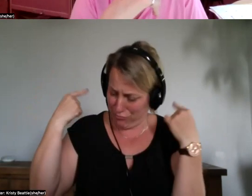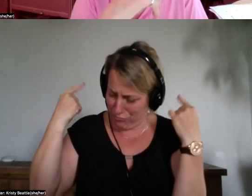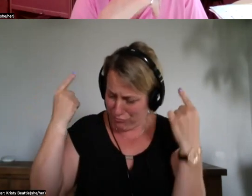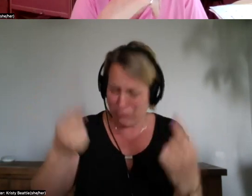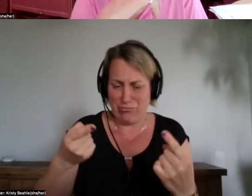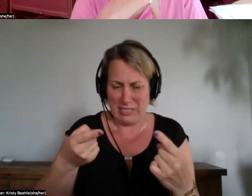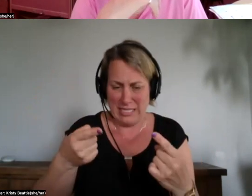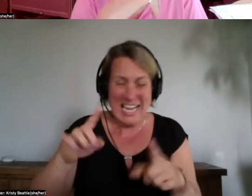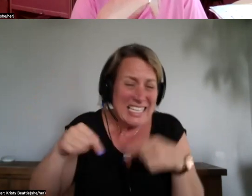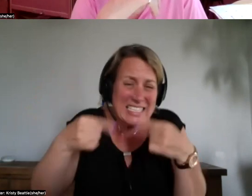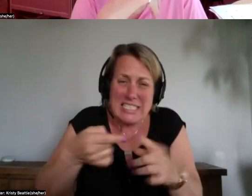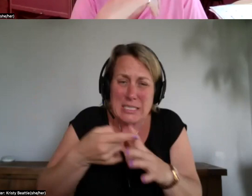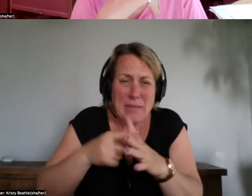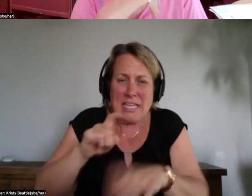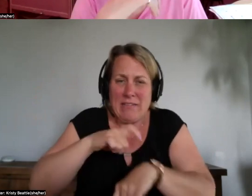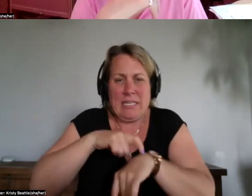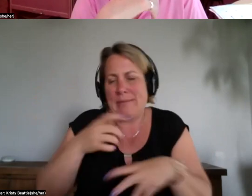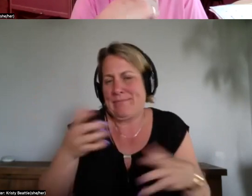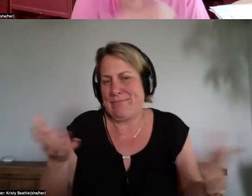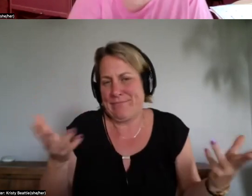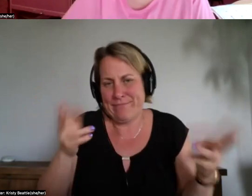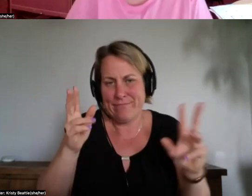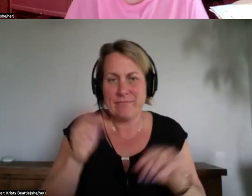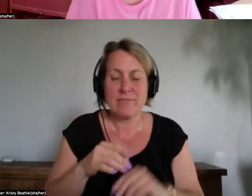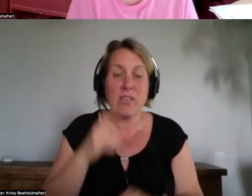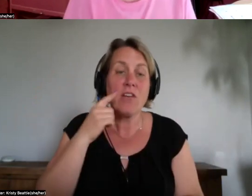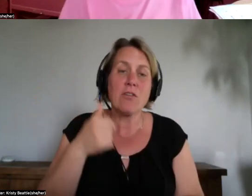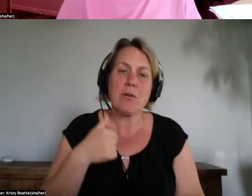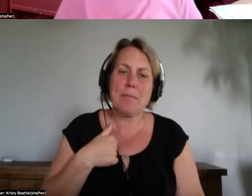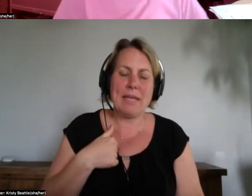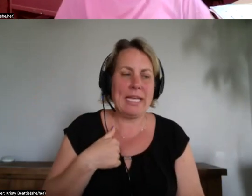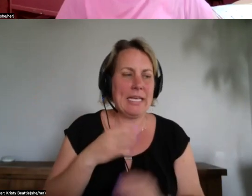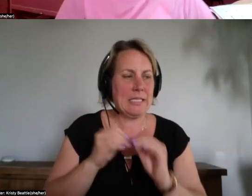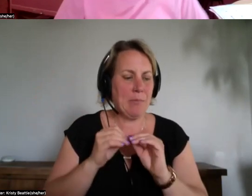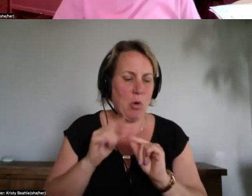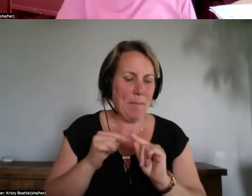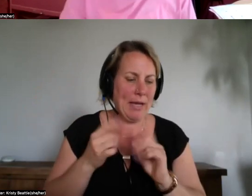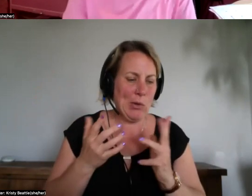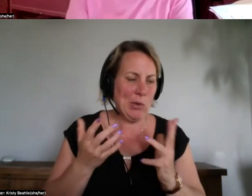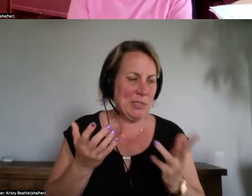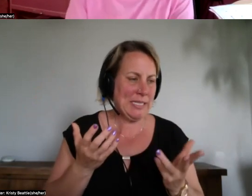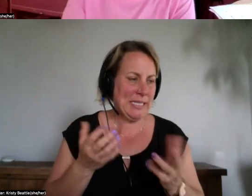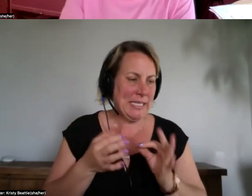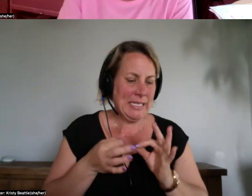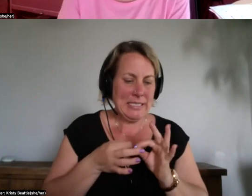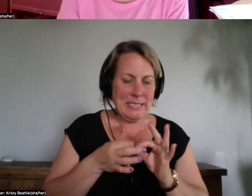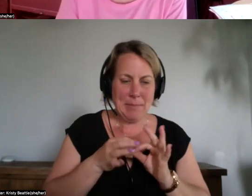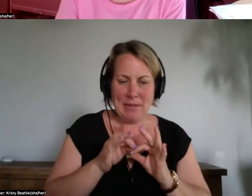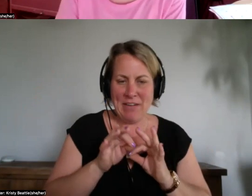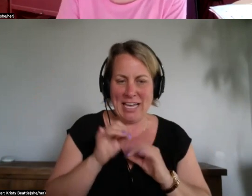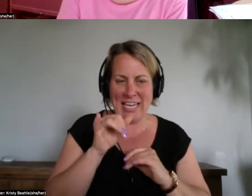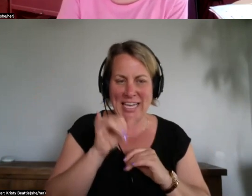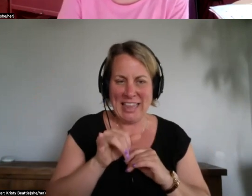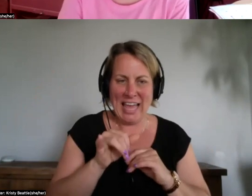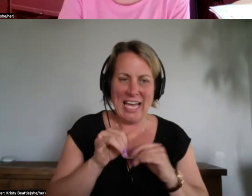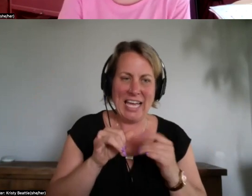so so so i think it for me it's about simplifying it to see what's domination behavior which